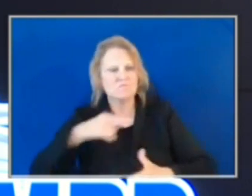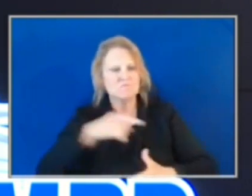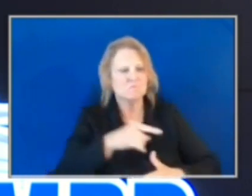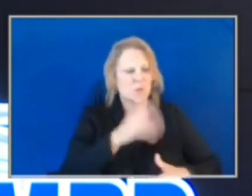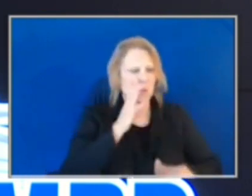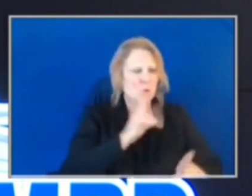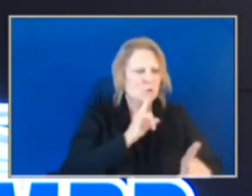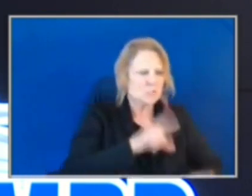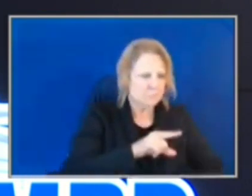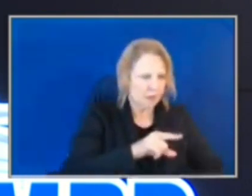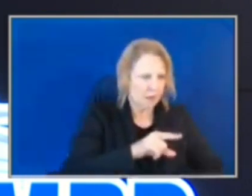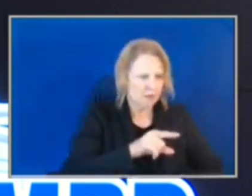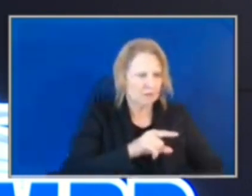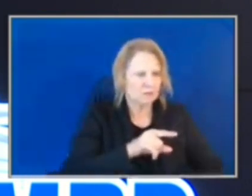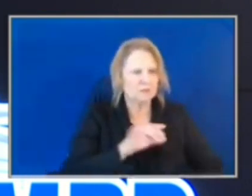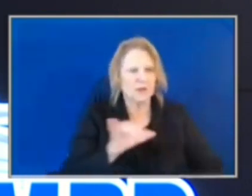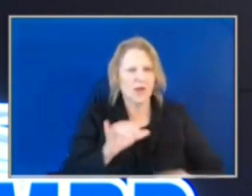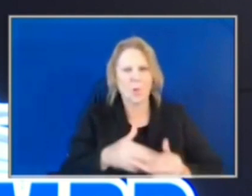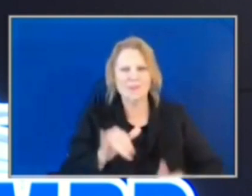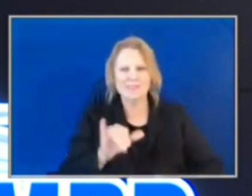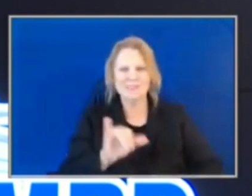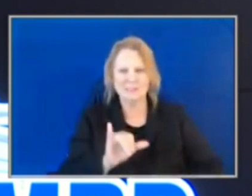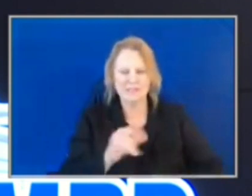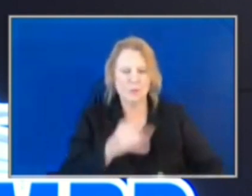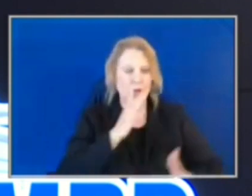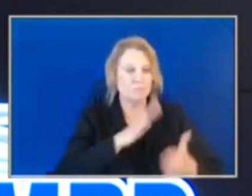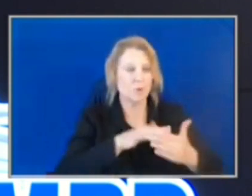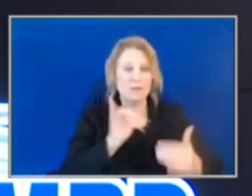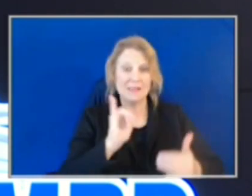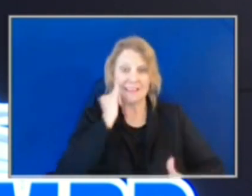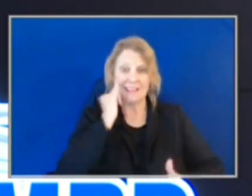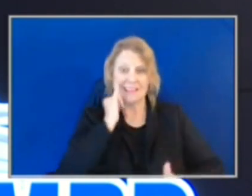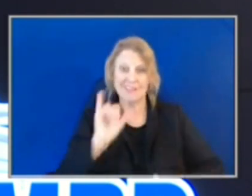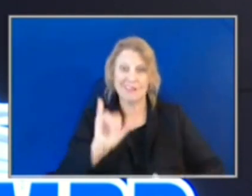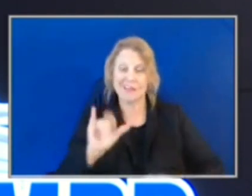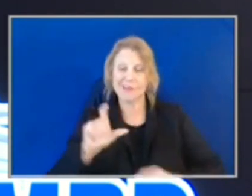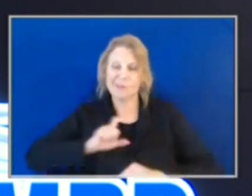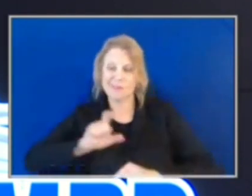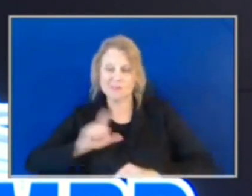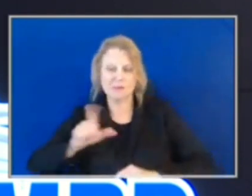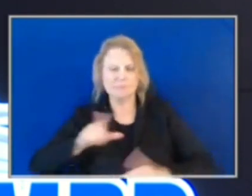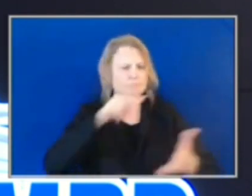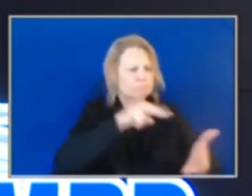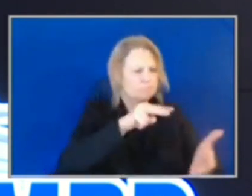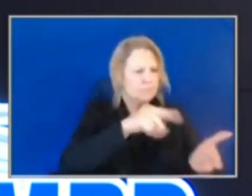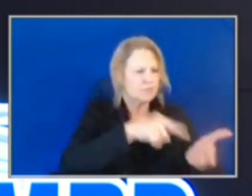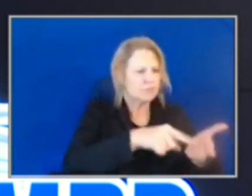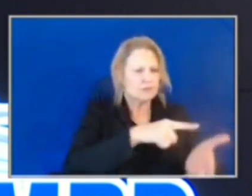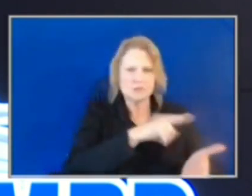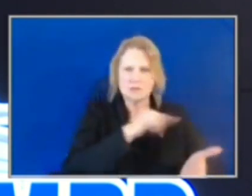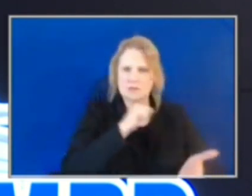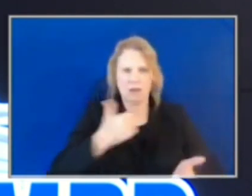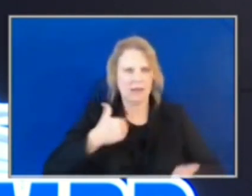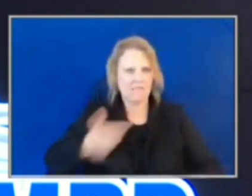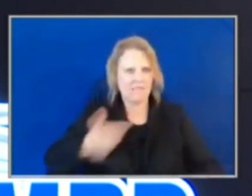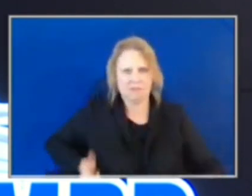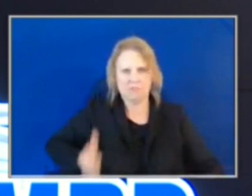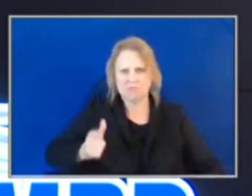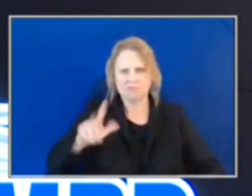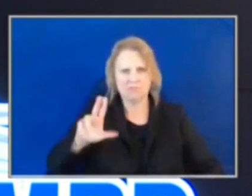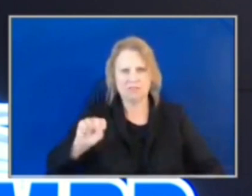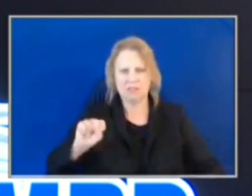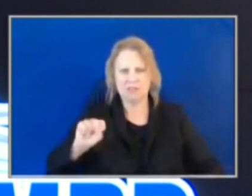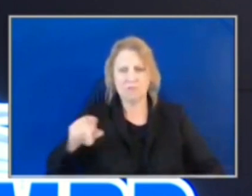a report just the same as if it were completed by a law enforcement officer. They would not carry a firearm or have the authority to arrest